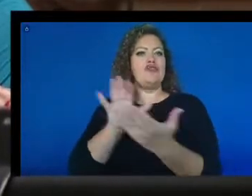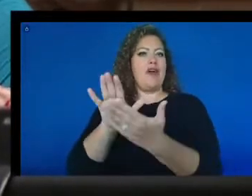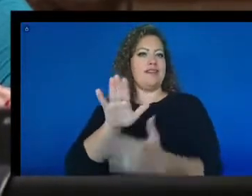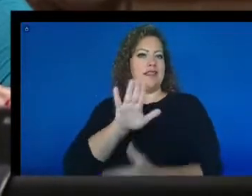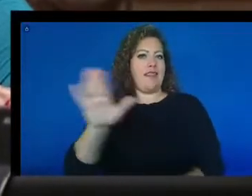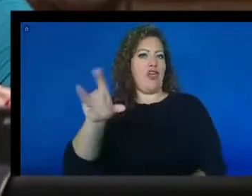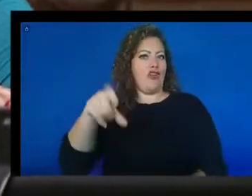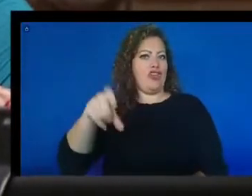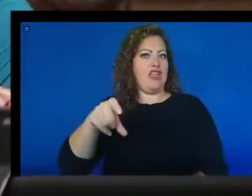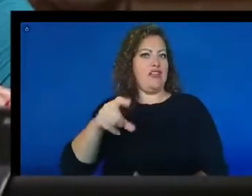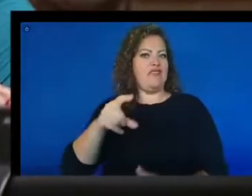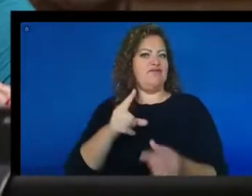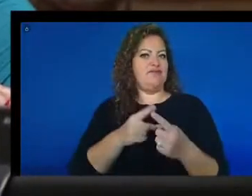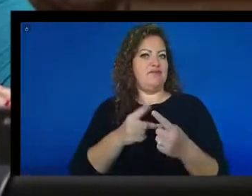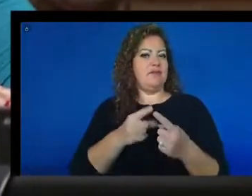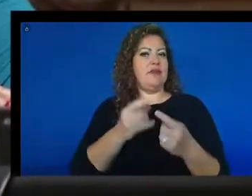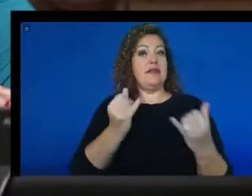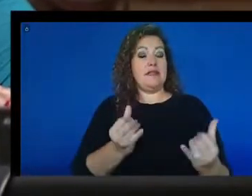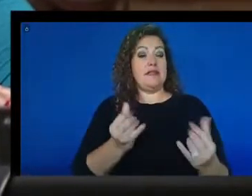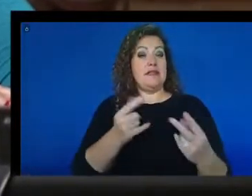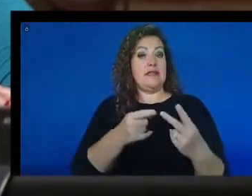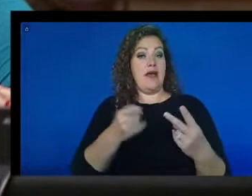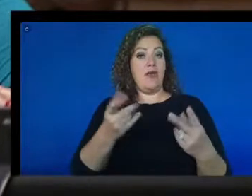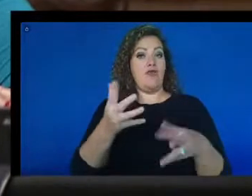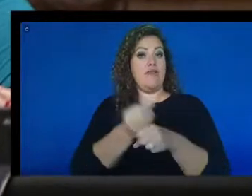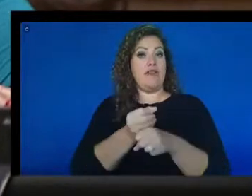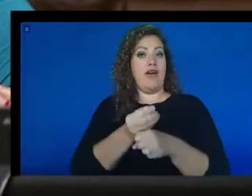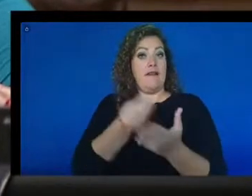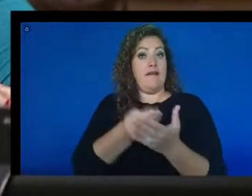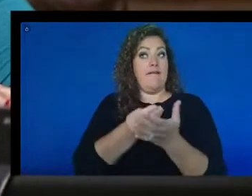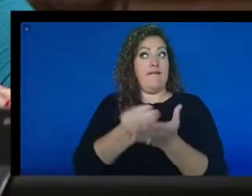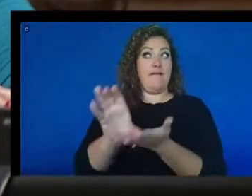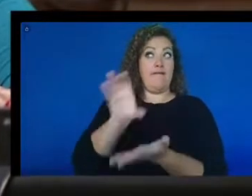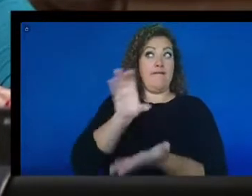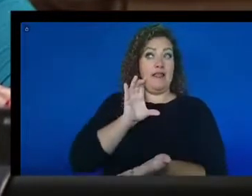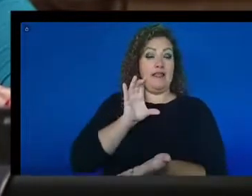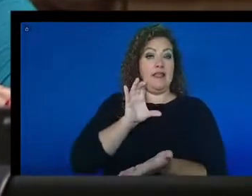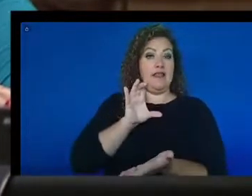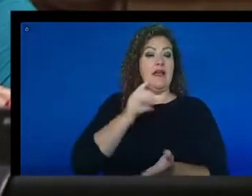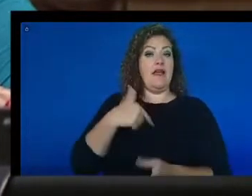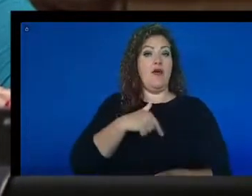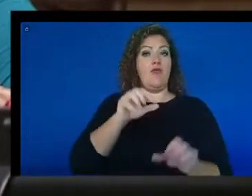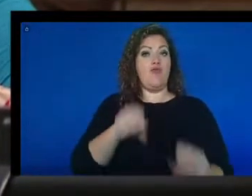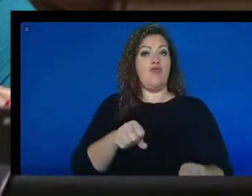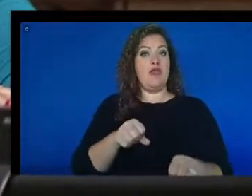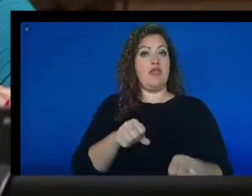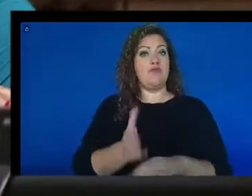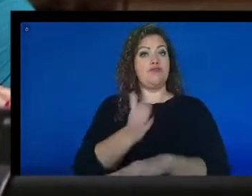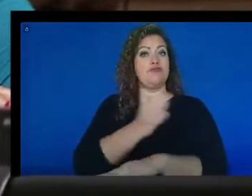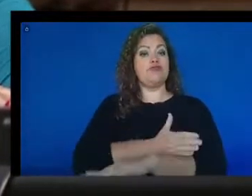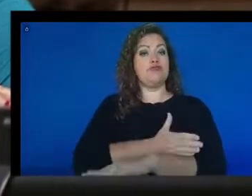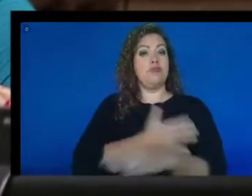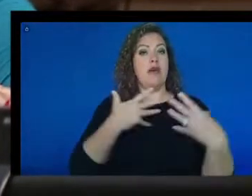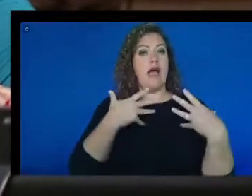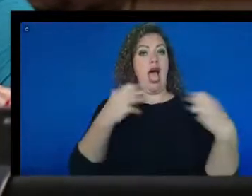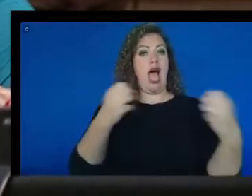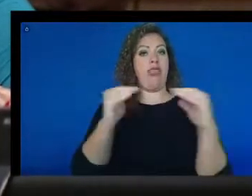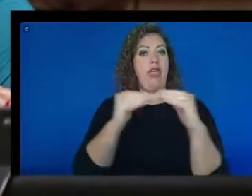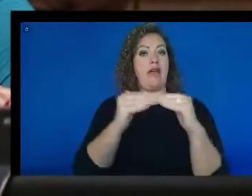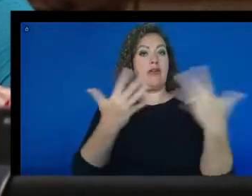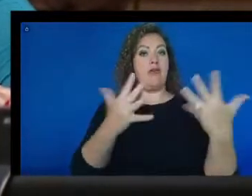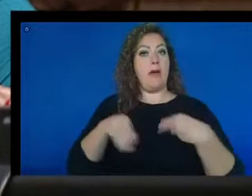We now subsequently have received funding so that we can expand the health equity to providing tablets